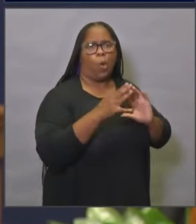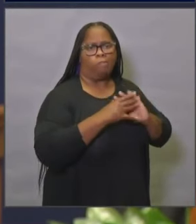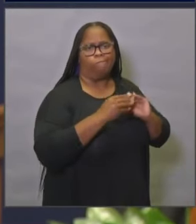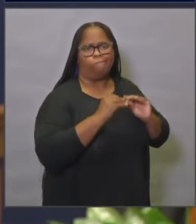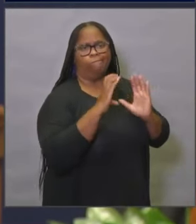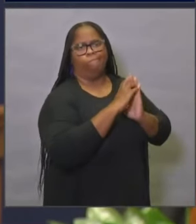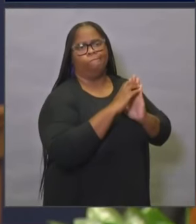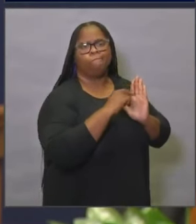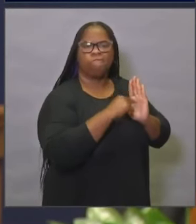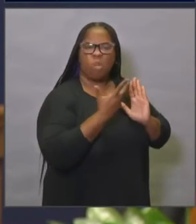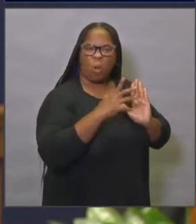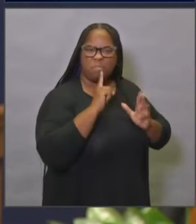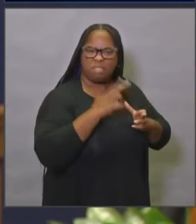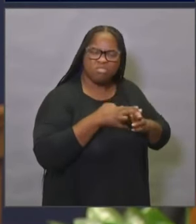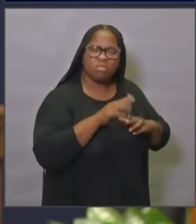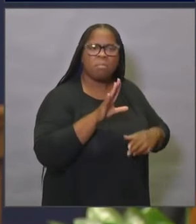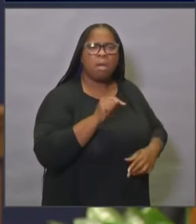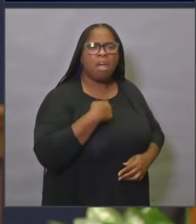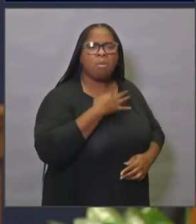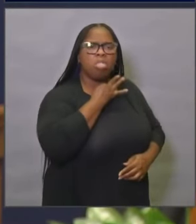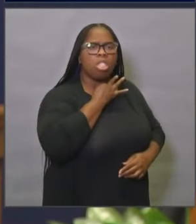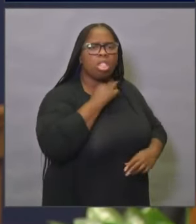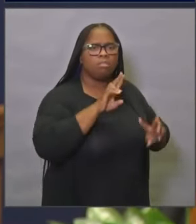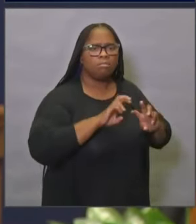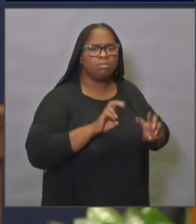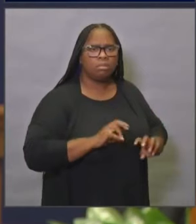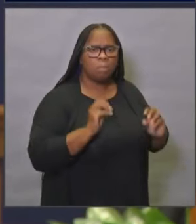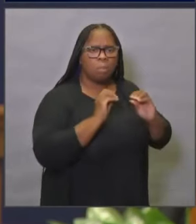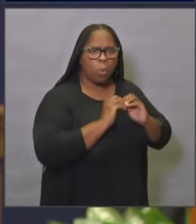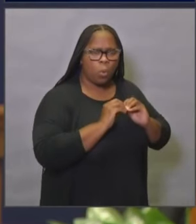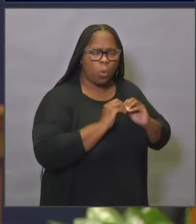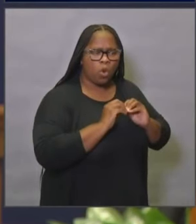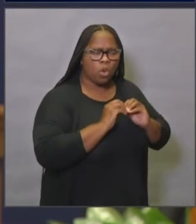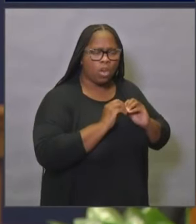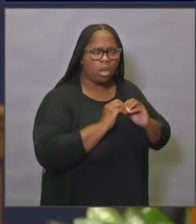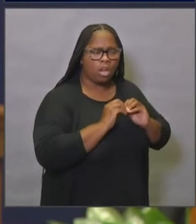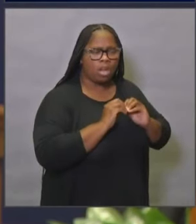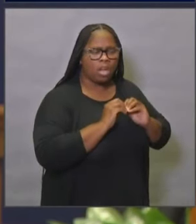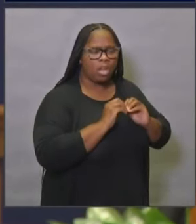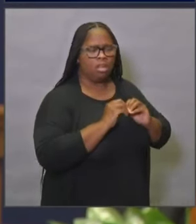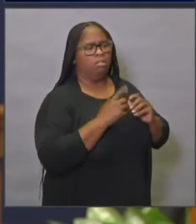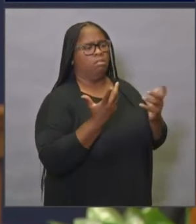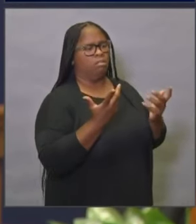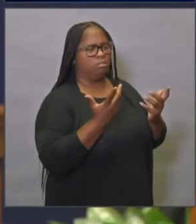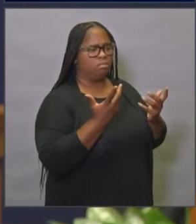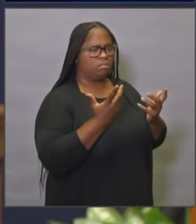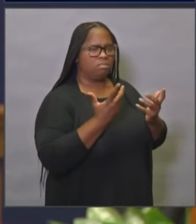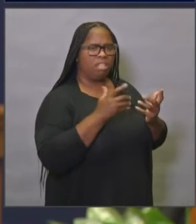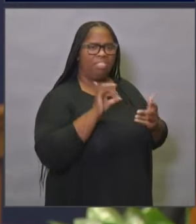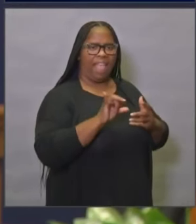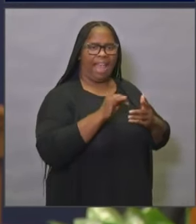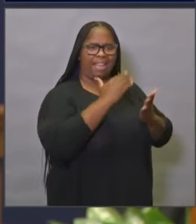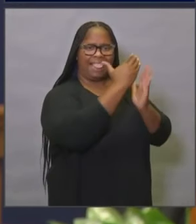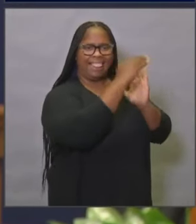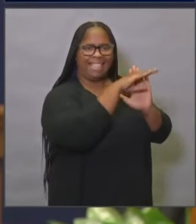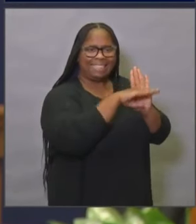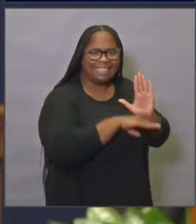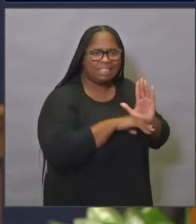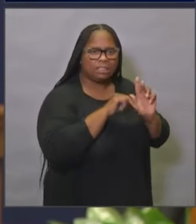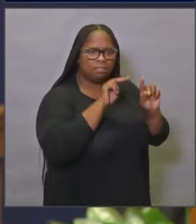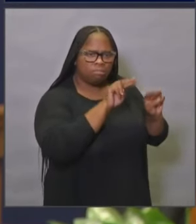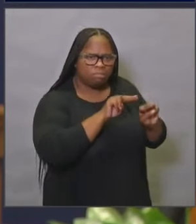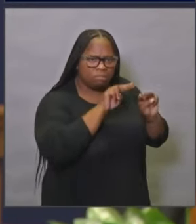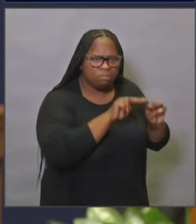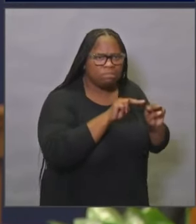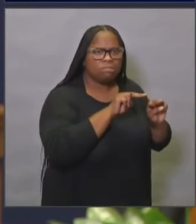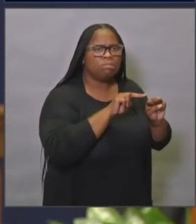today, but I wanted to dig down a little bit more on just sort of the monitoring list and the possibilities of